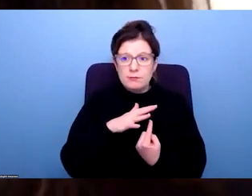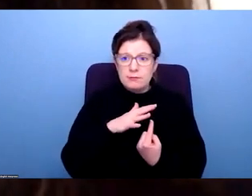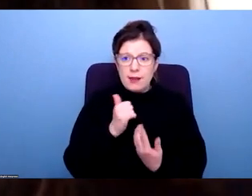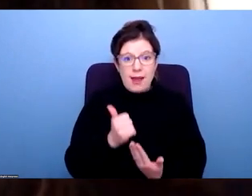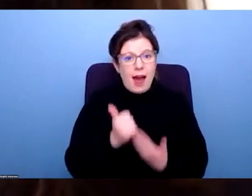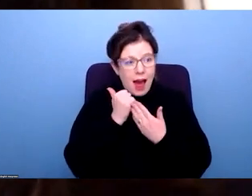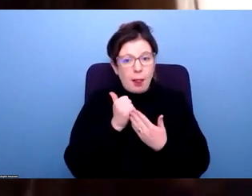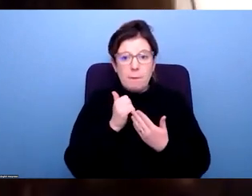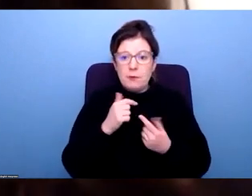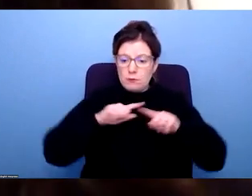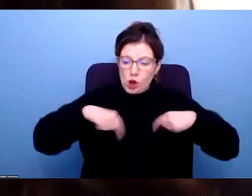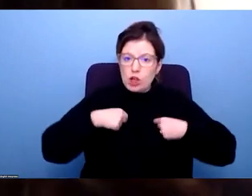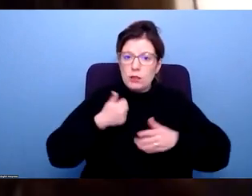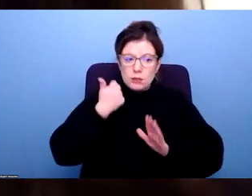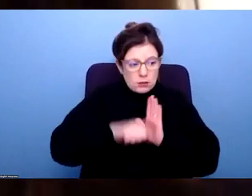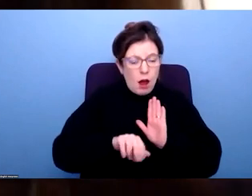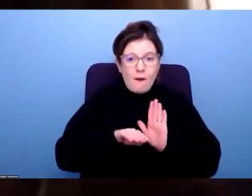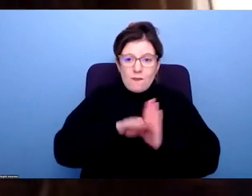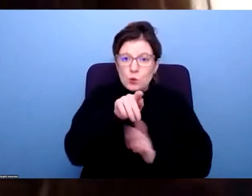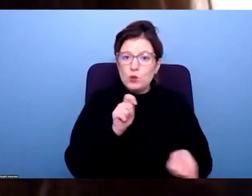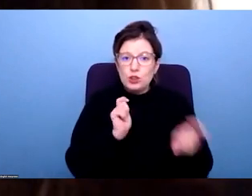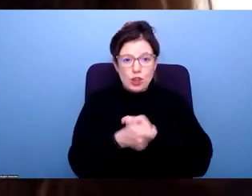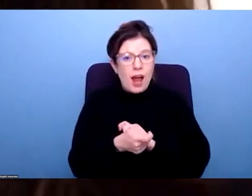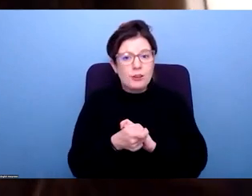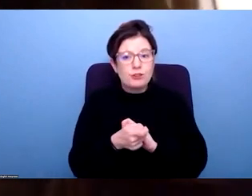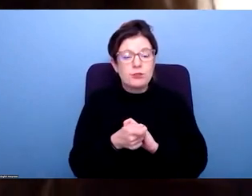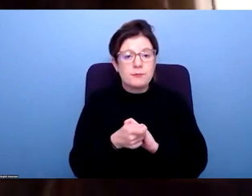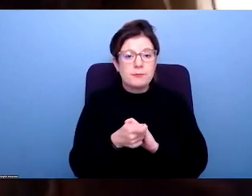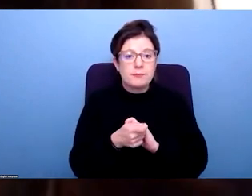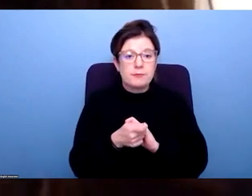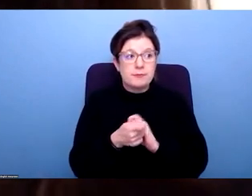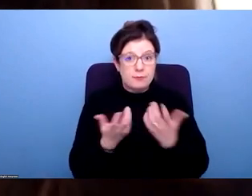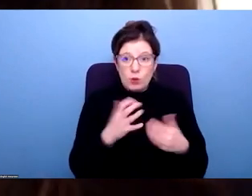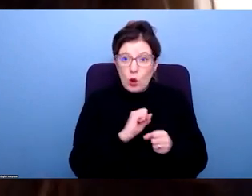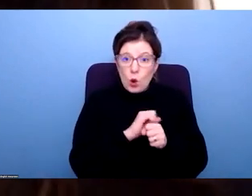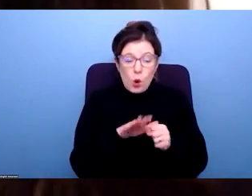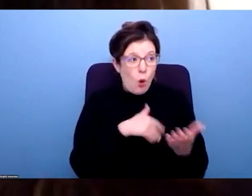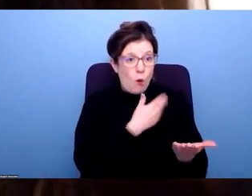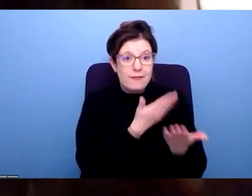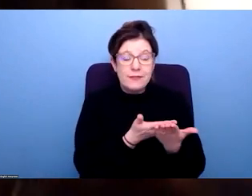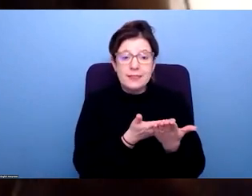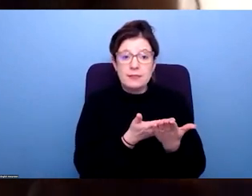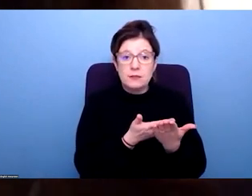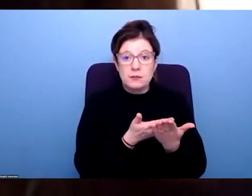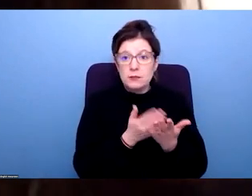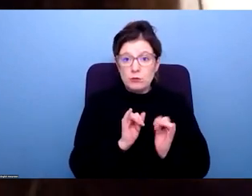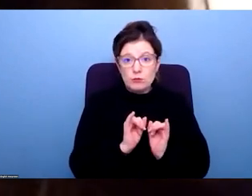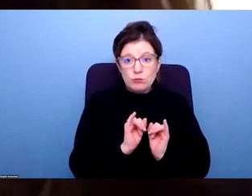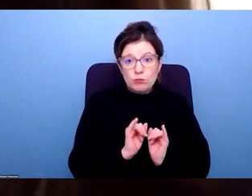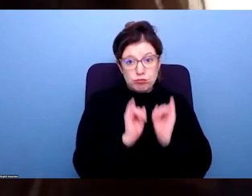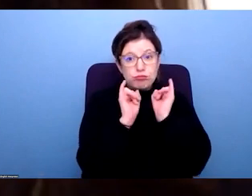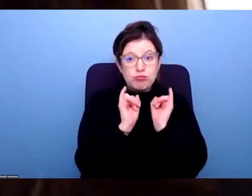able to create real change? We know that the pandemic was, you know, hugely disproportionately